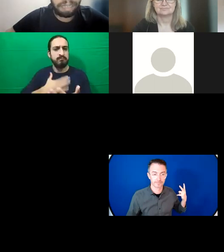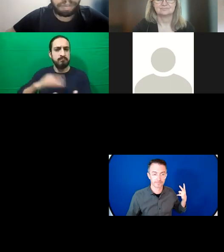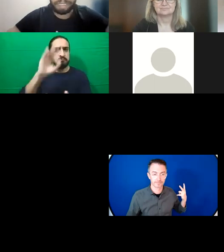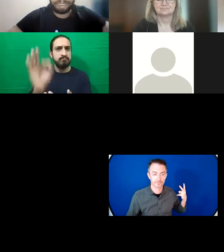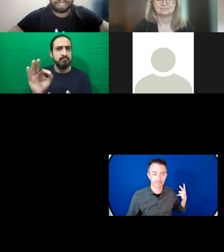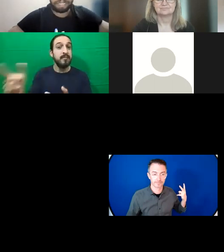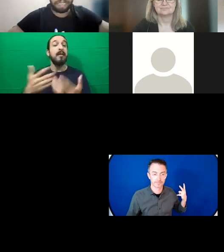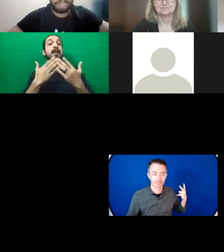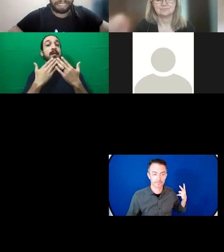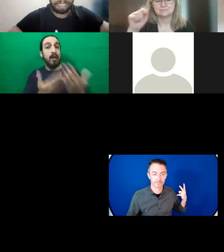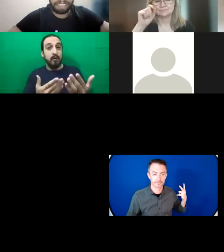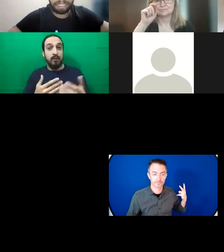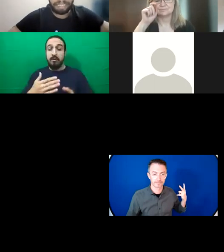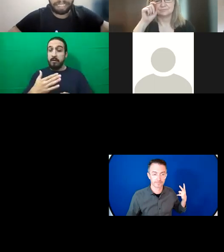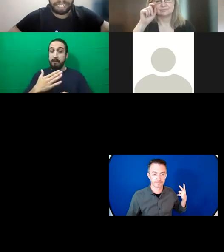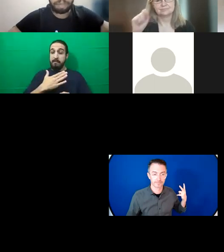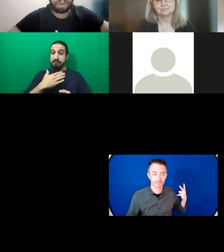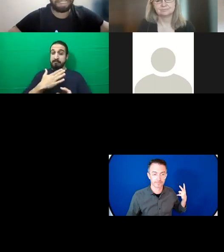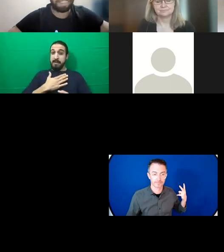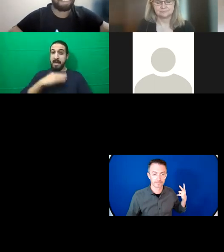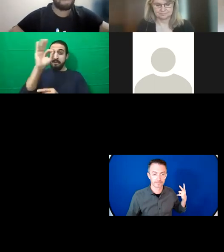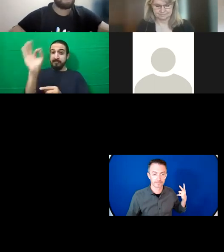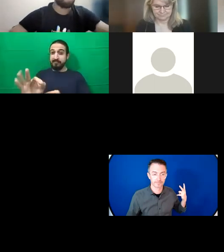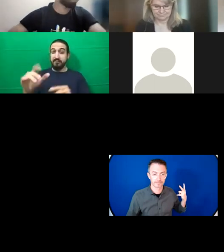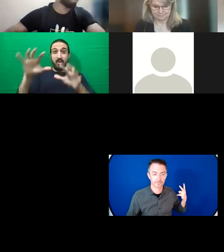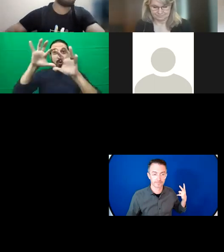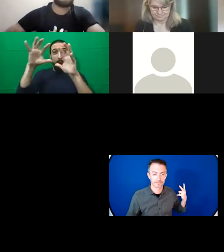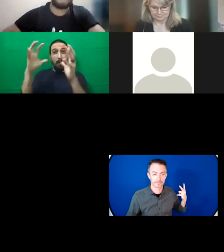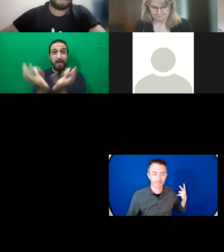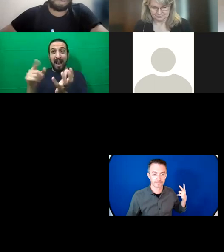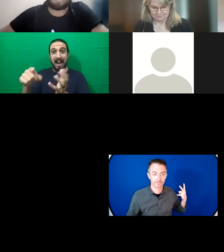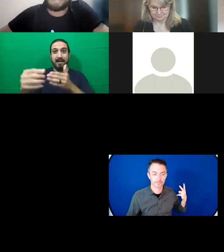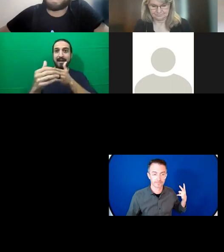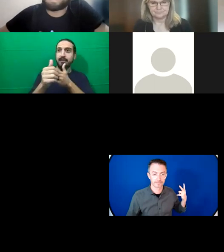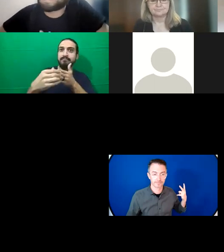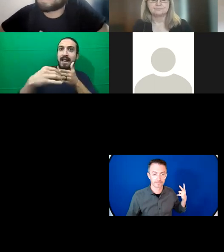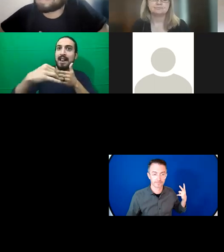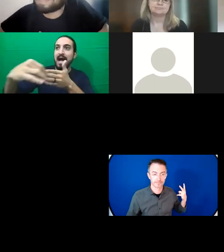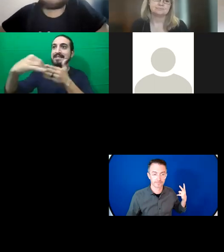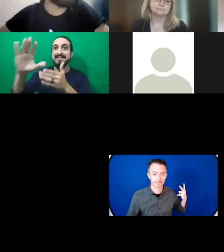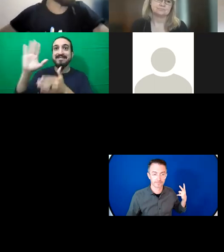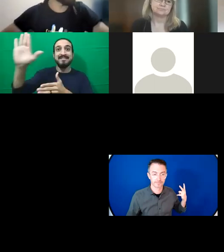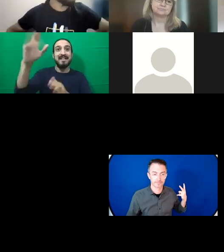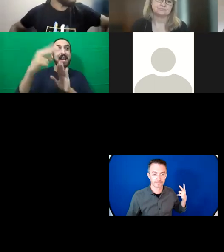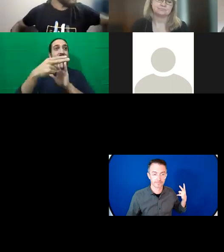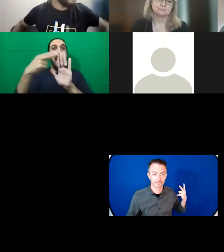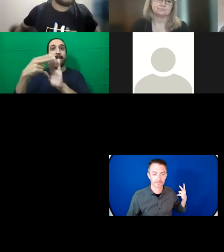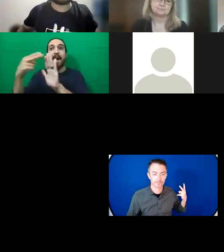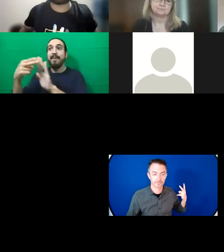leaders about SRA and the climate policies so it's both are urgent urgent